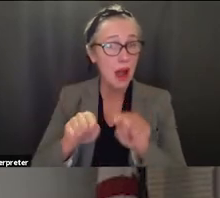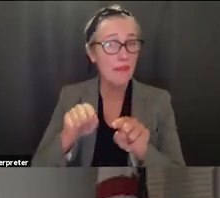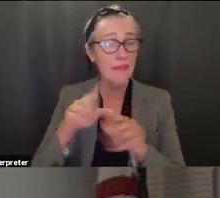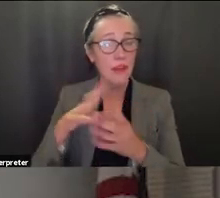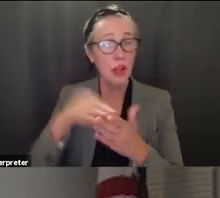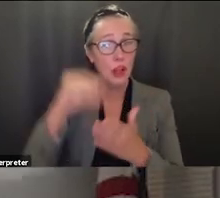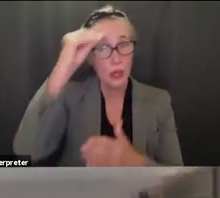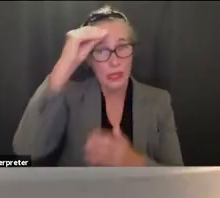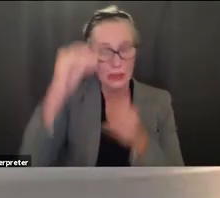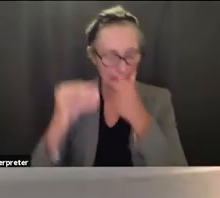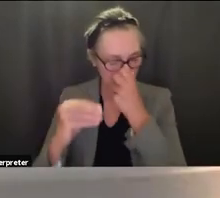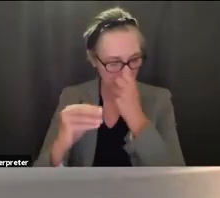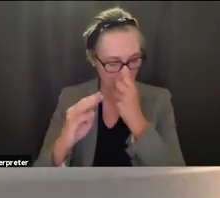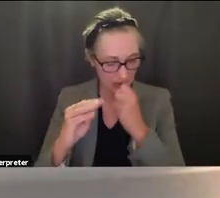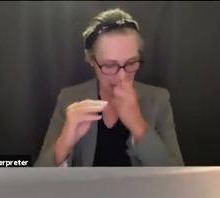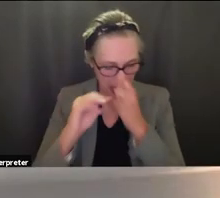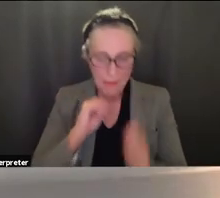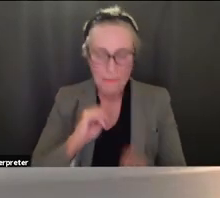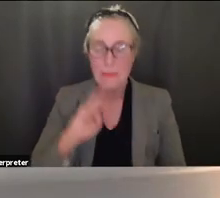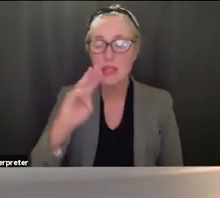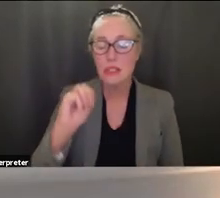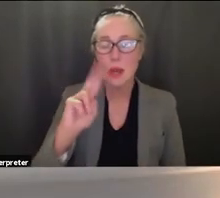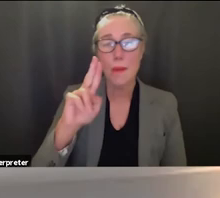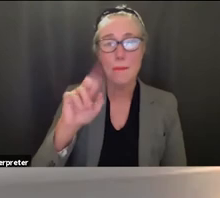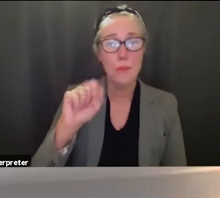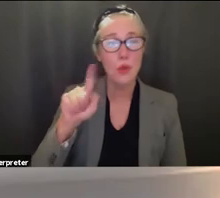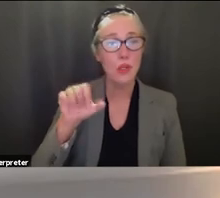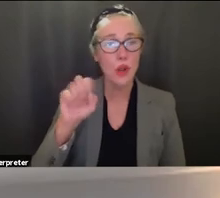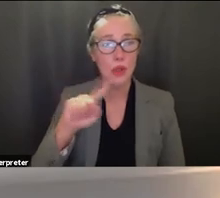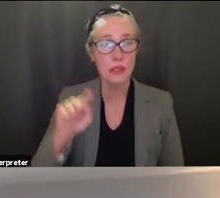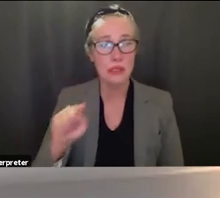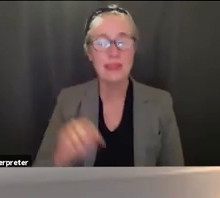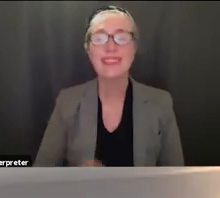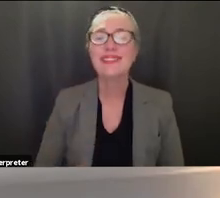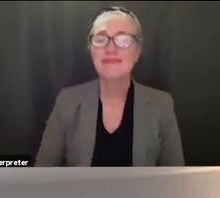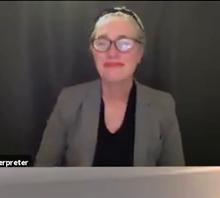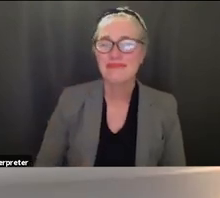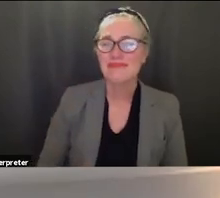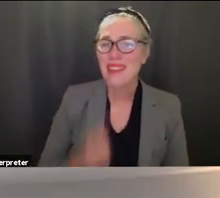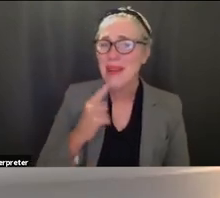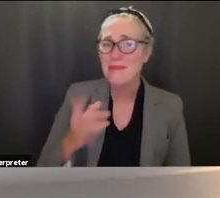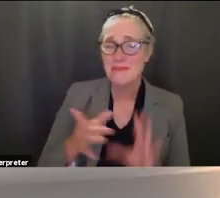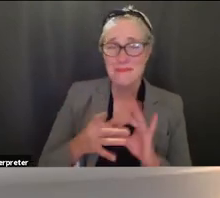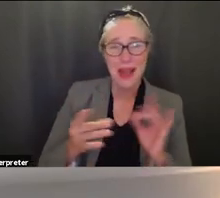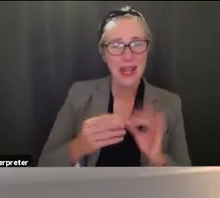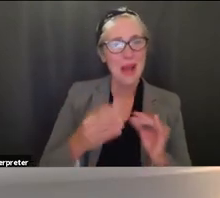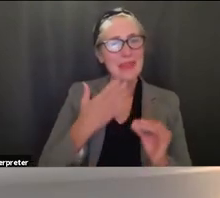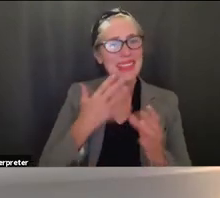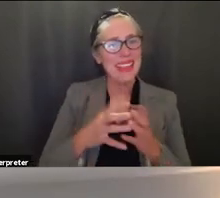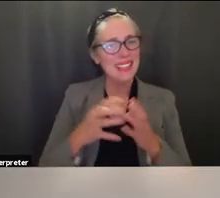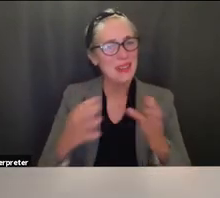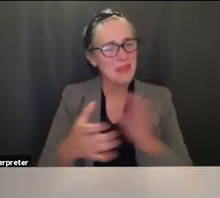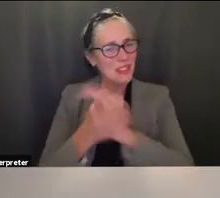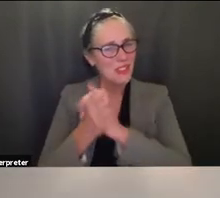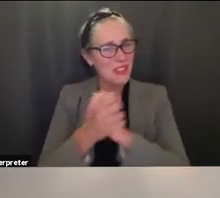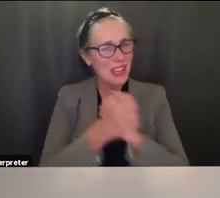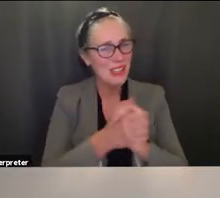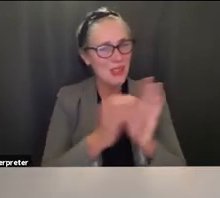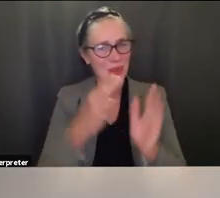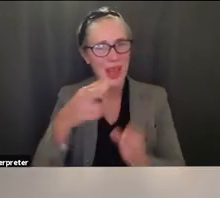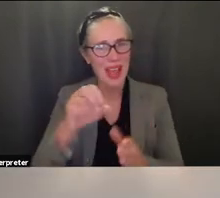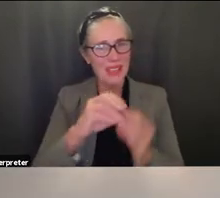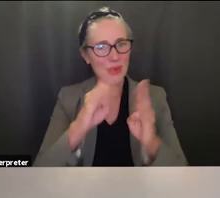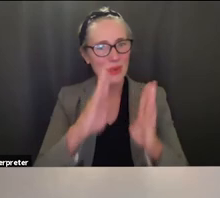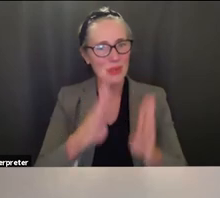miss munoz please just to comment first of all thank you so much and congratulations to the high school students